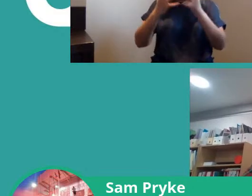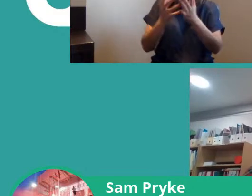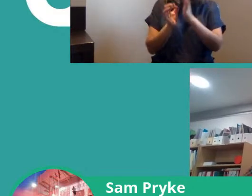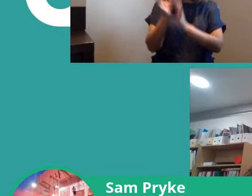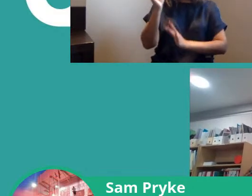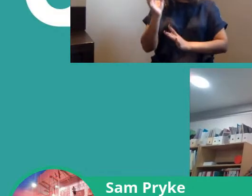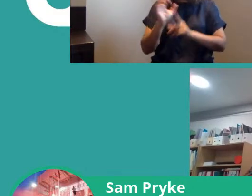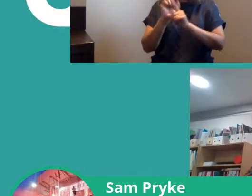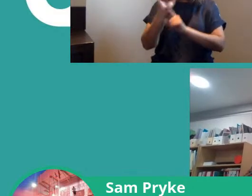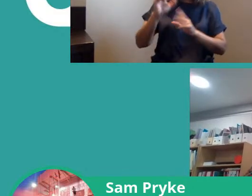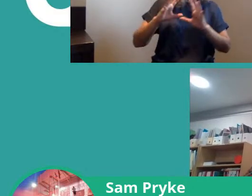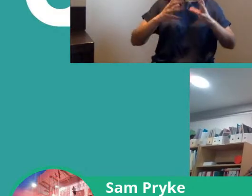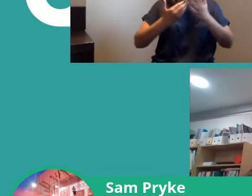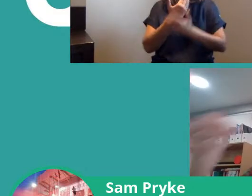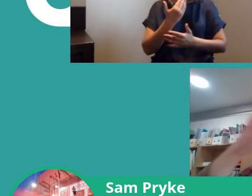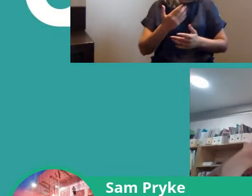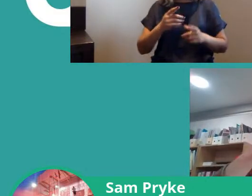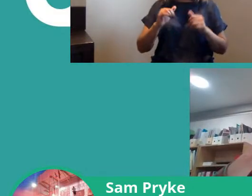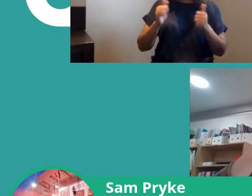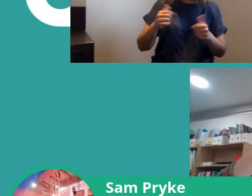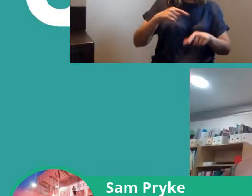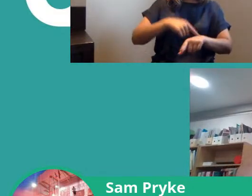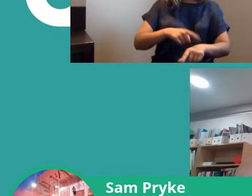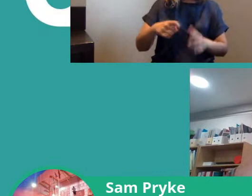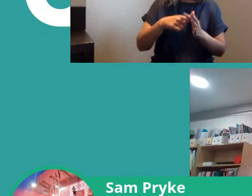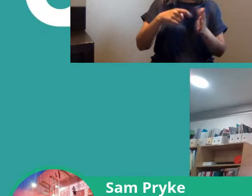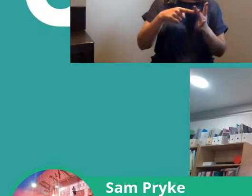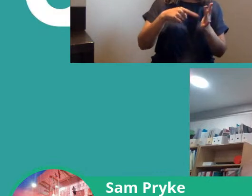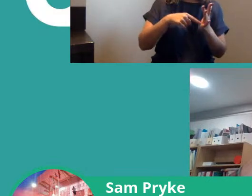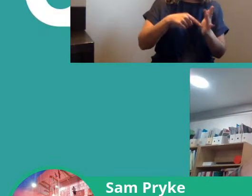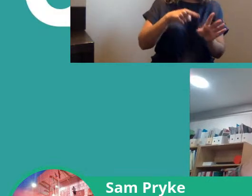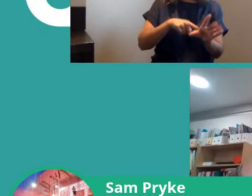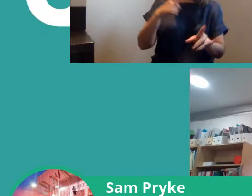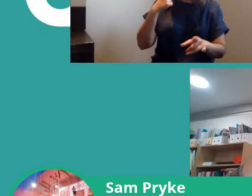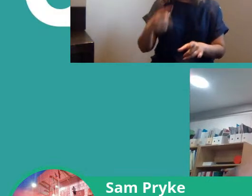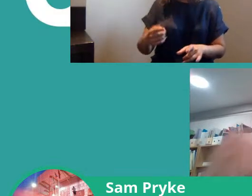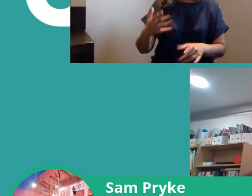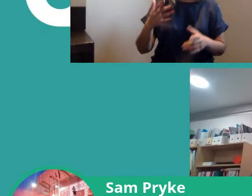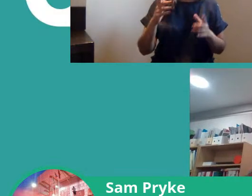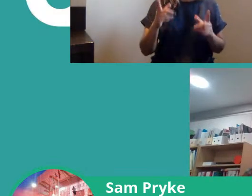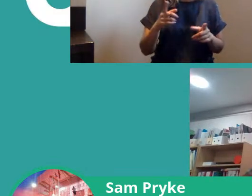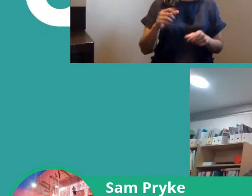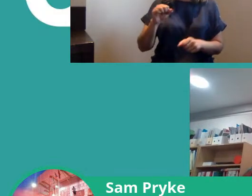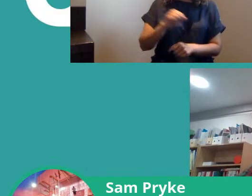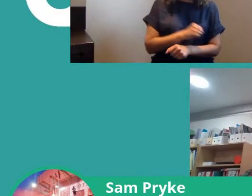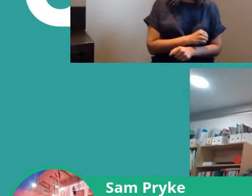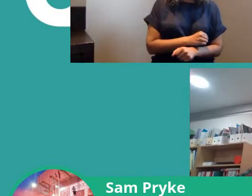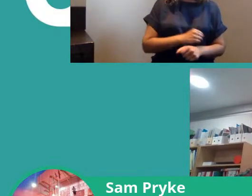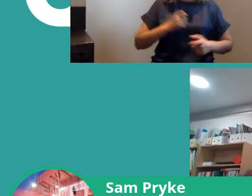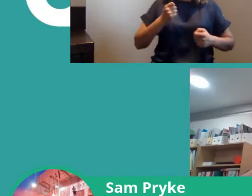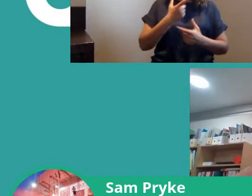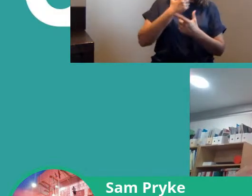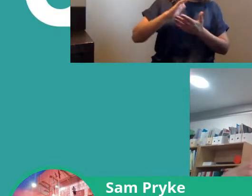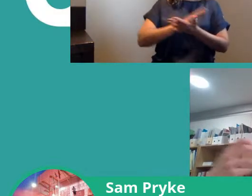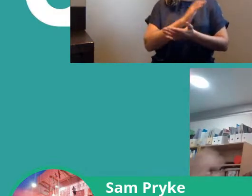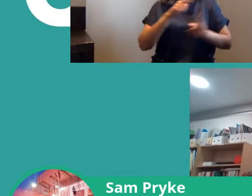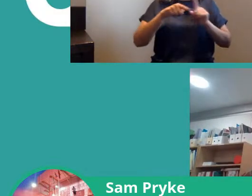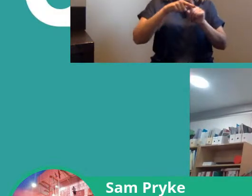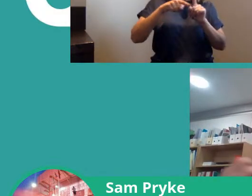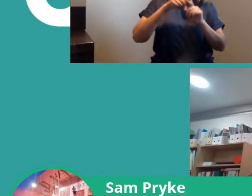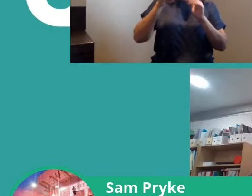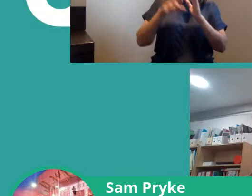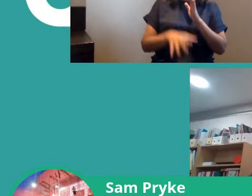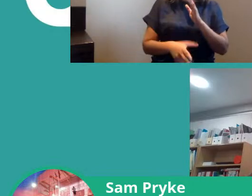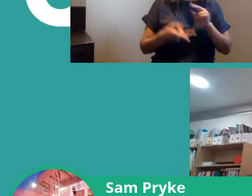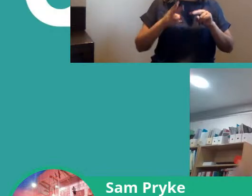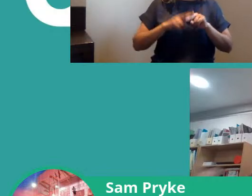is obviously that is an investment of time I think Kitty hit the nail on the head earlier talking about it should be a joyful experience and I think if